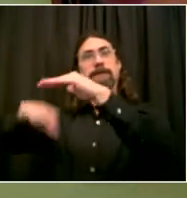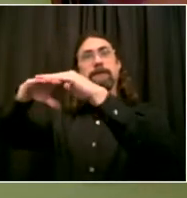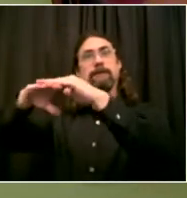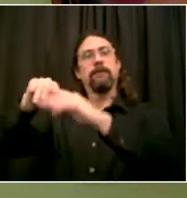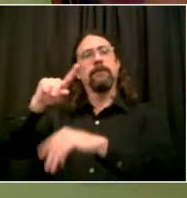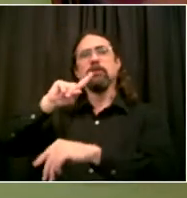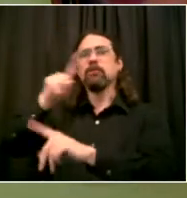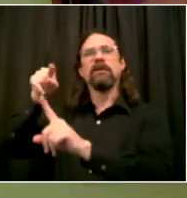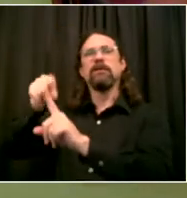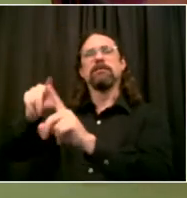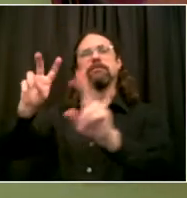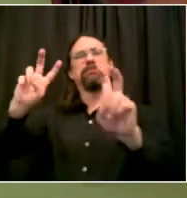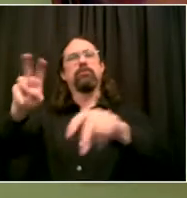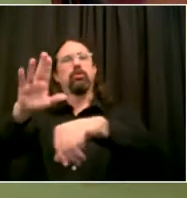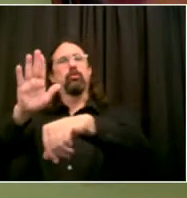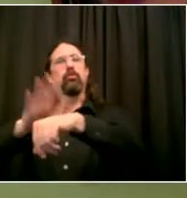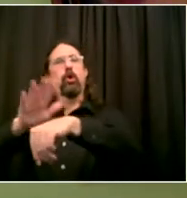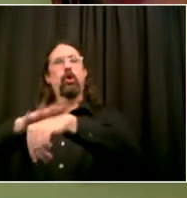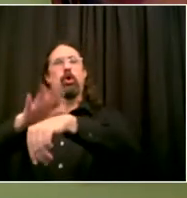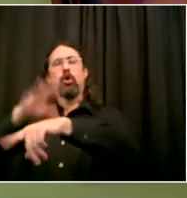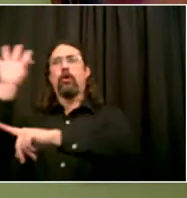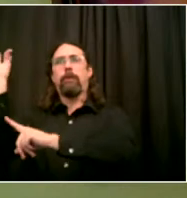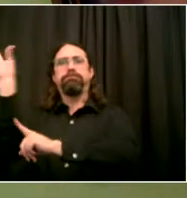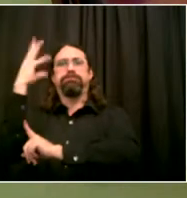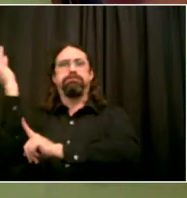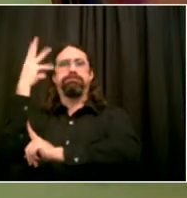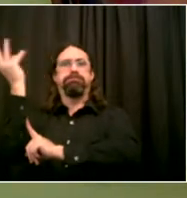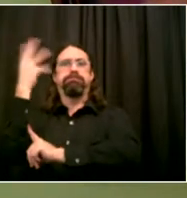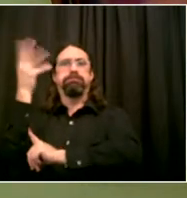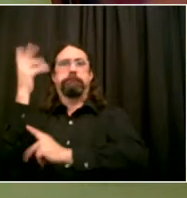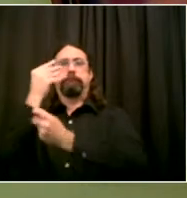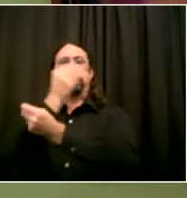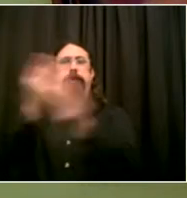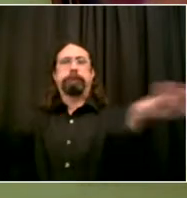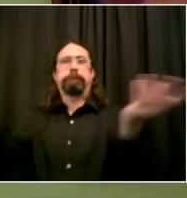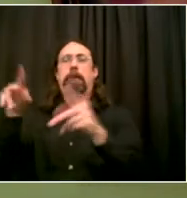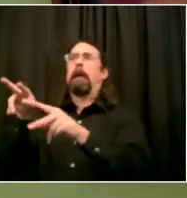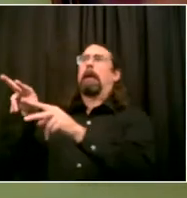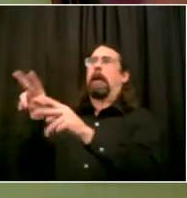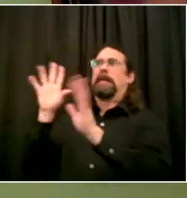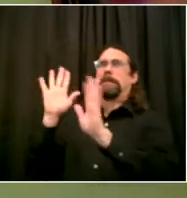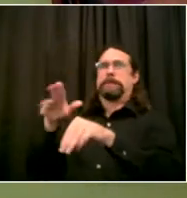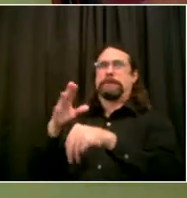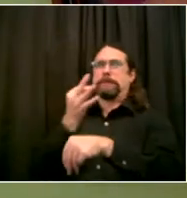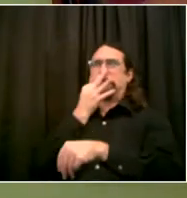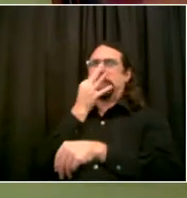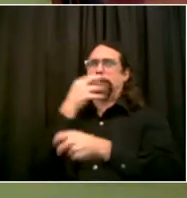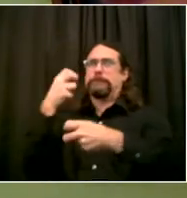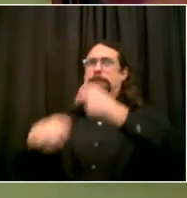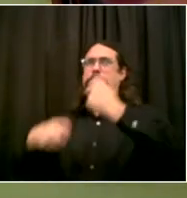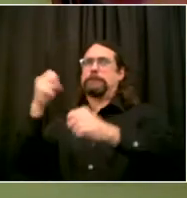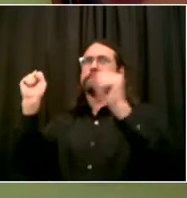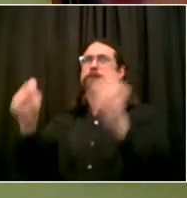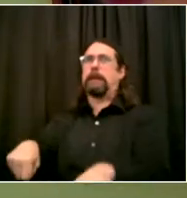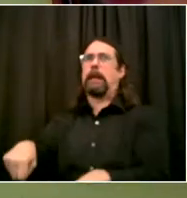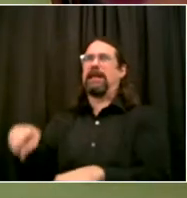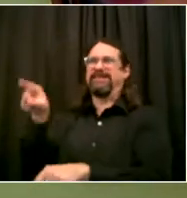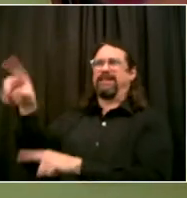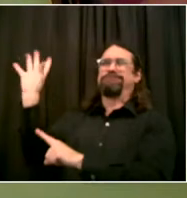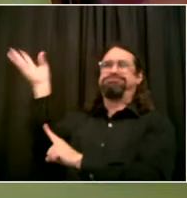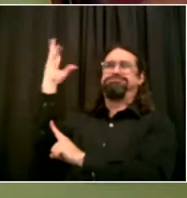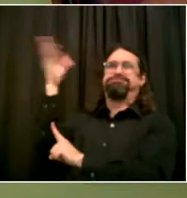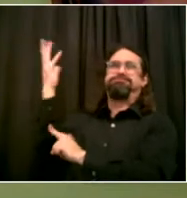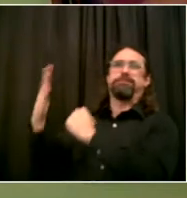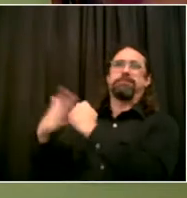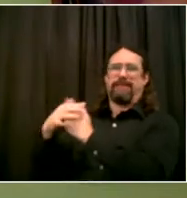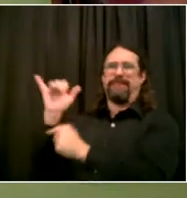second wave. The second point briefly about Europe is that we have done things that Europe hasn't done. You know, Europe did have a